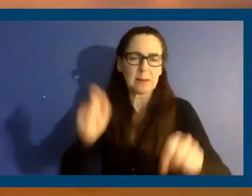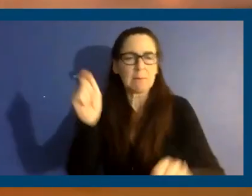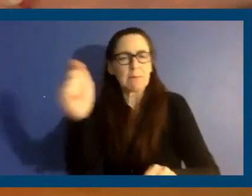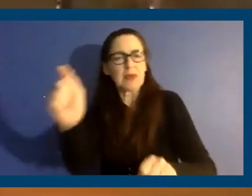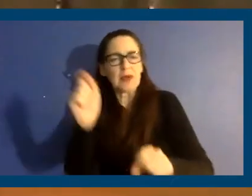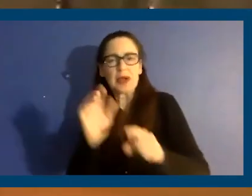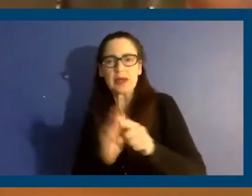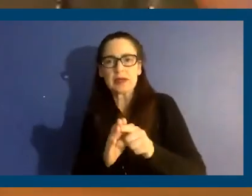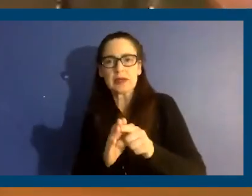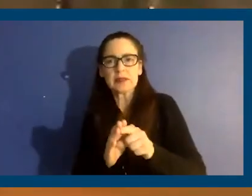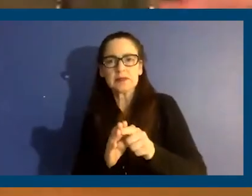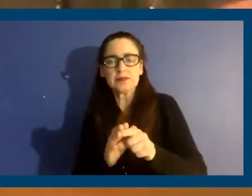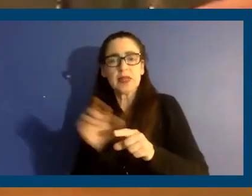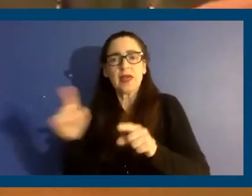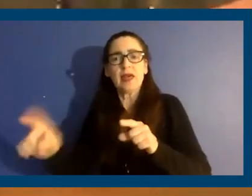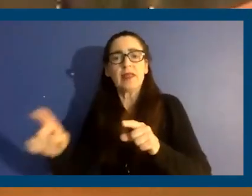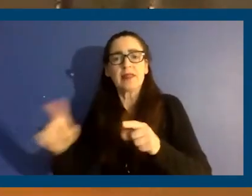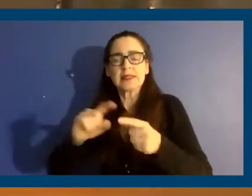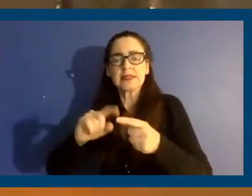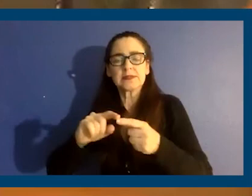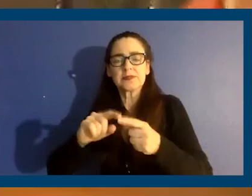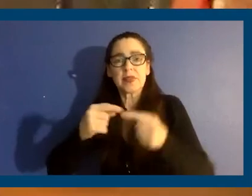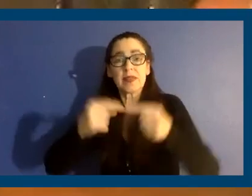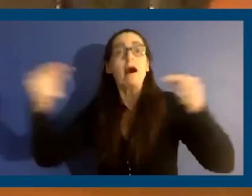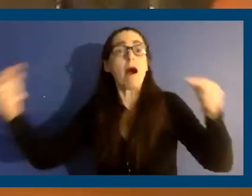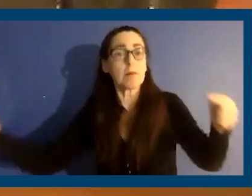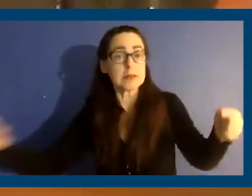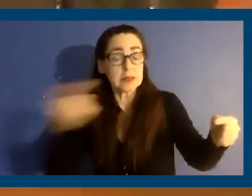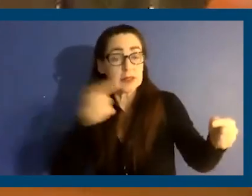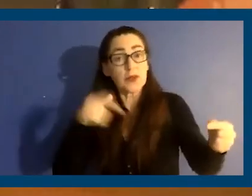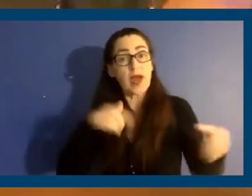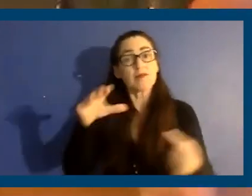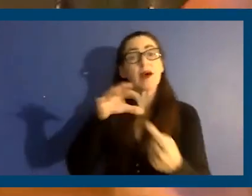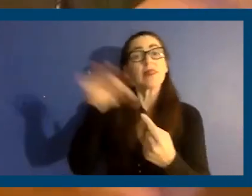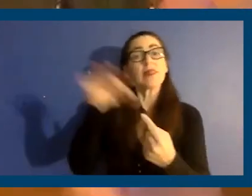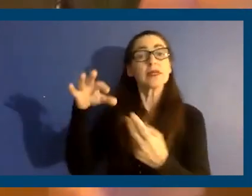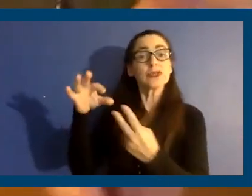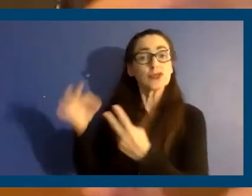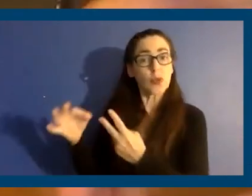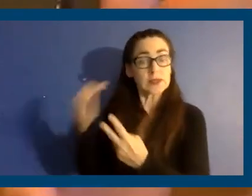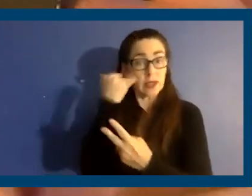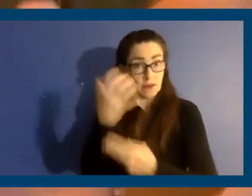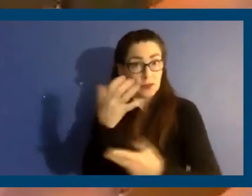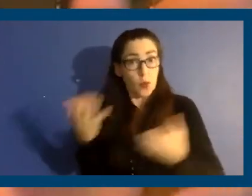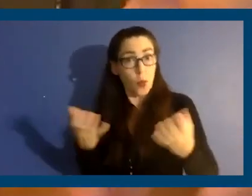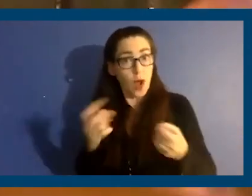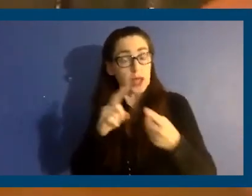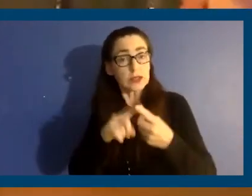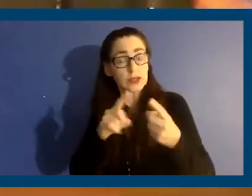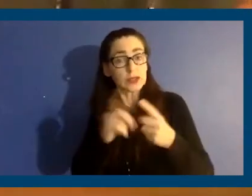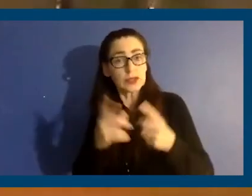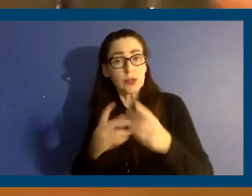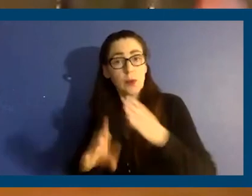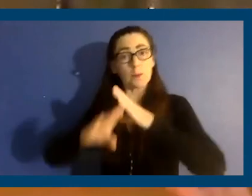application. This does quite the opposite. It says you have that choice if you, in fact, you wish to act upon it to